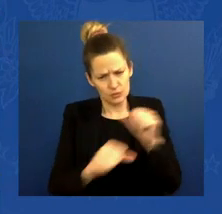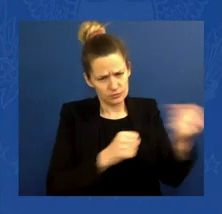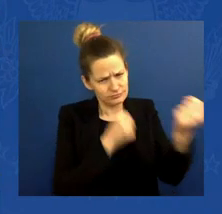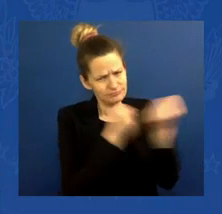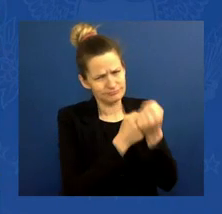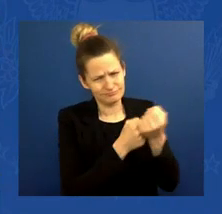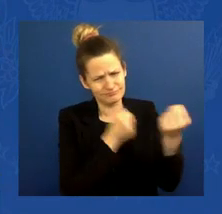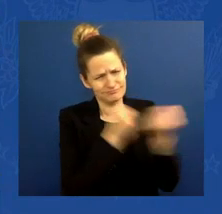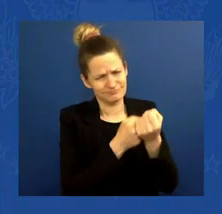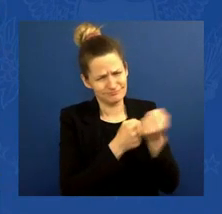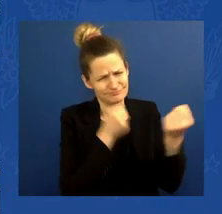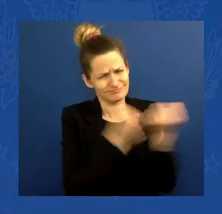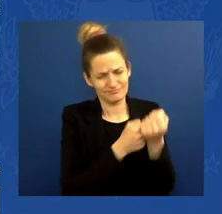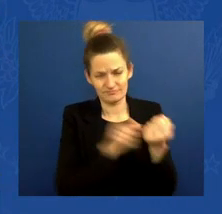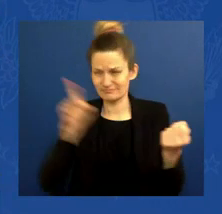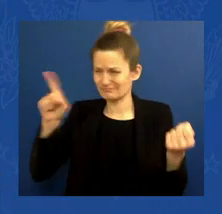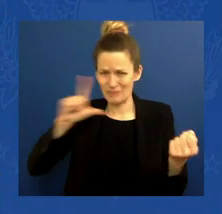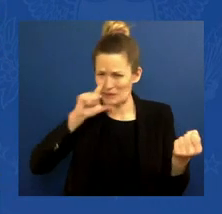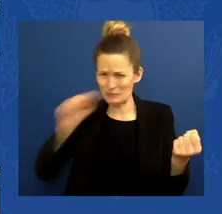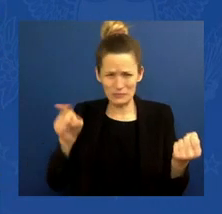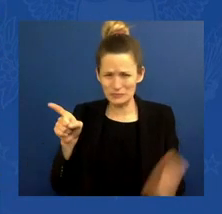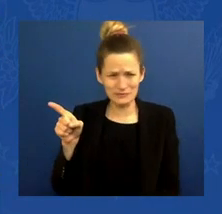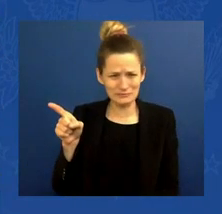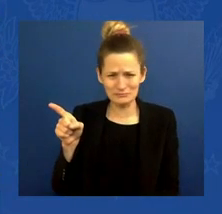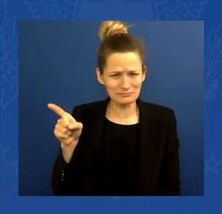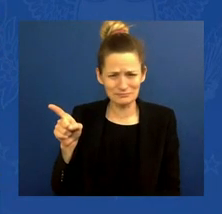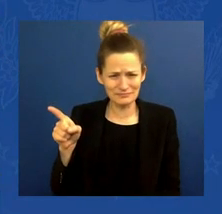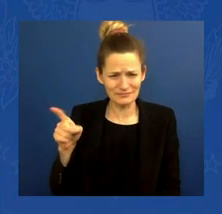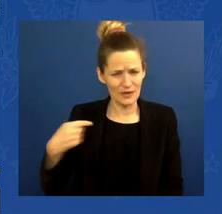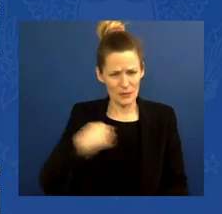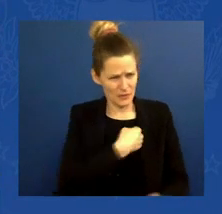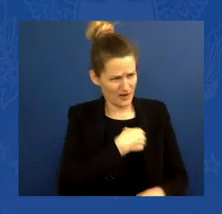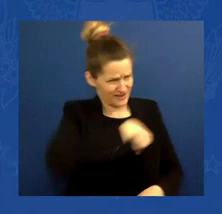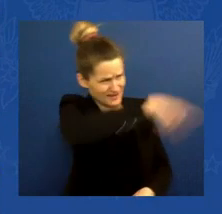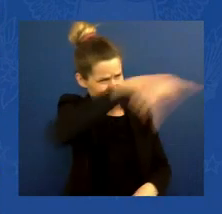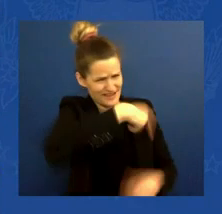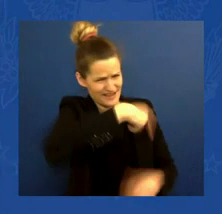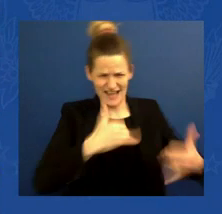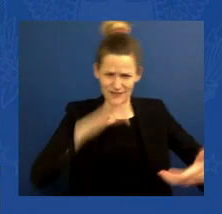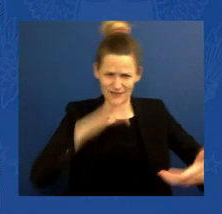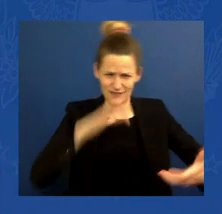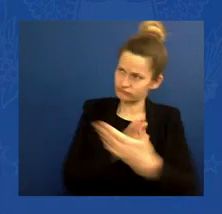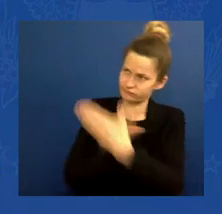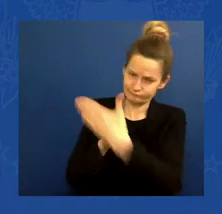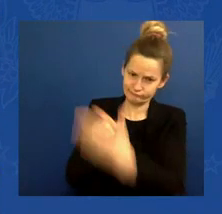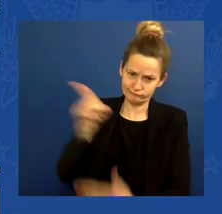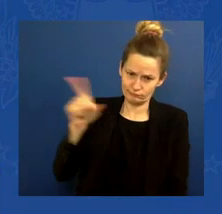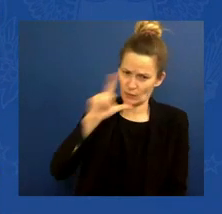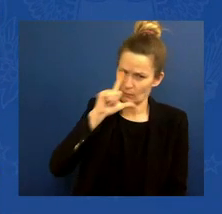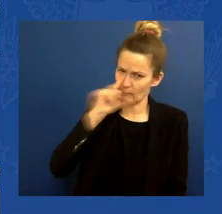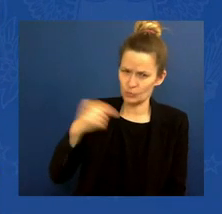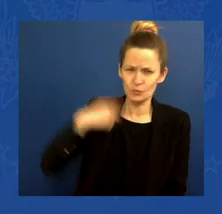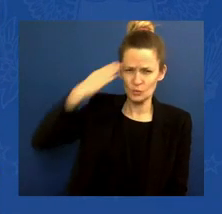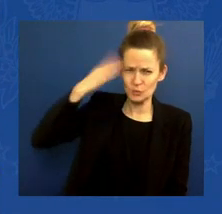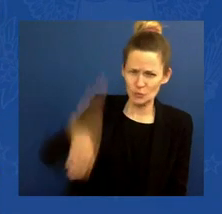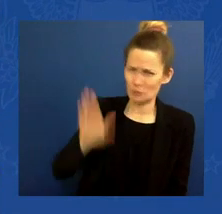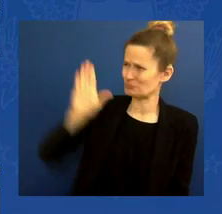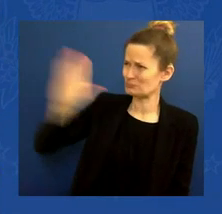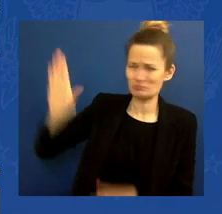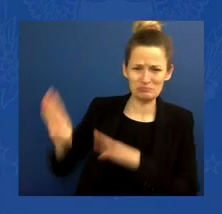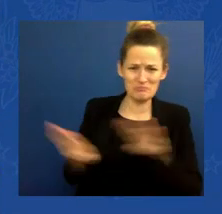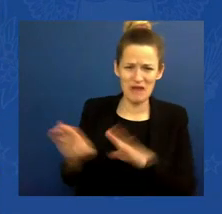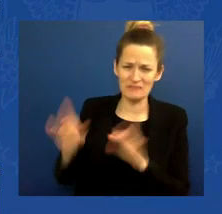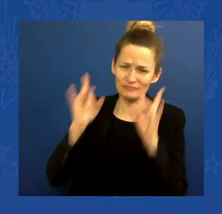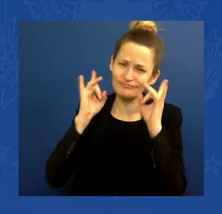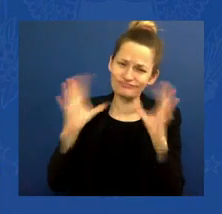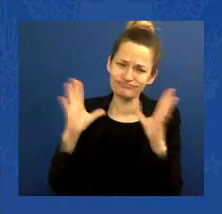to have their backs as they fight for their freedom, their democracy, their very survival. And we're going to give Ukraine the arms to